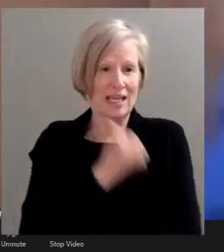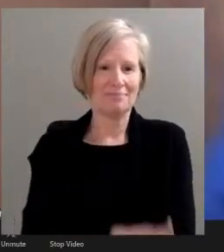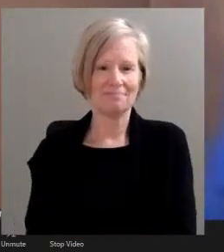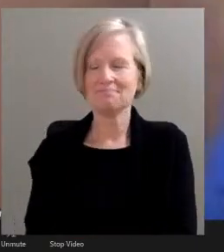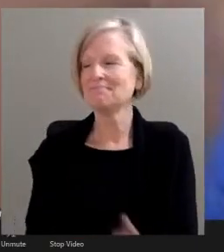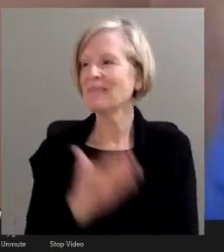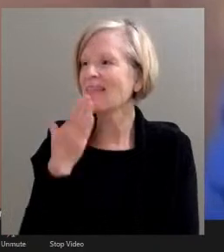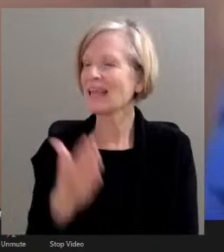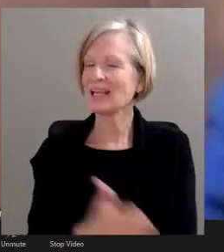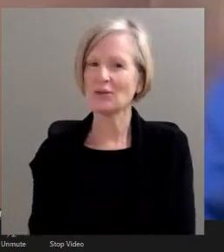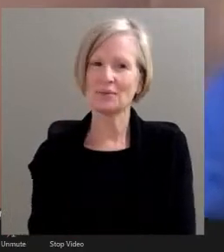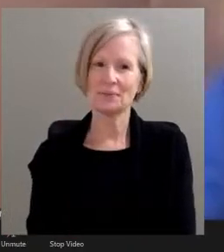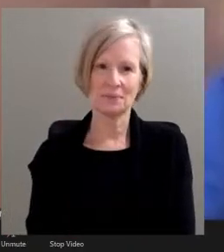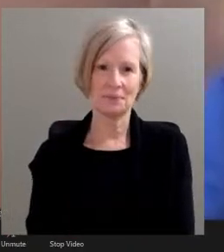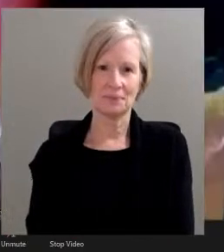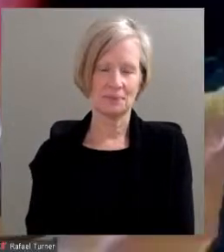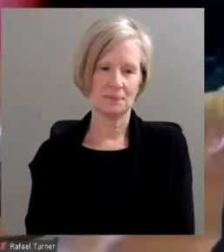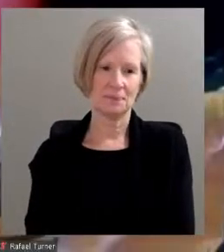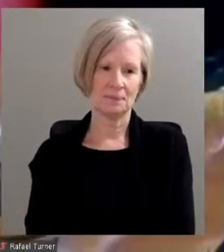Mr. Turner, thank you very much.